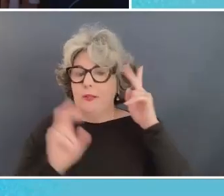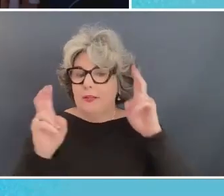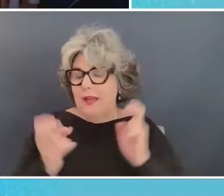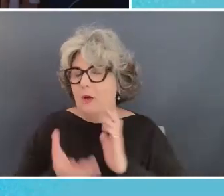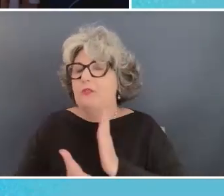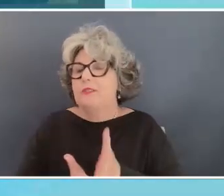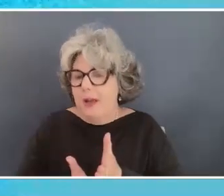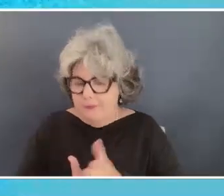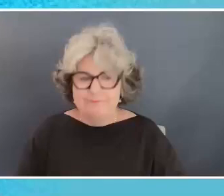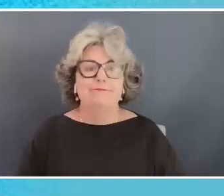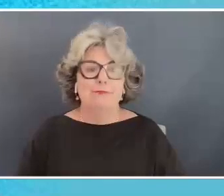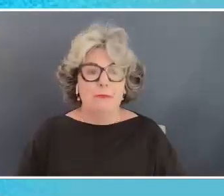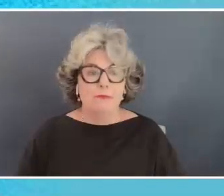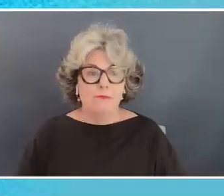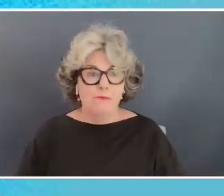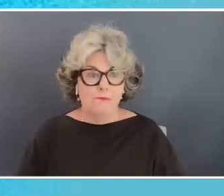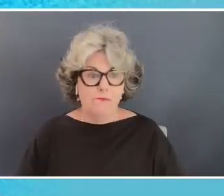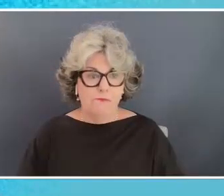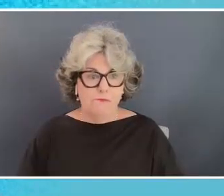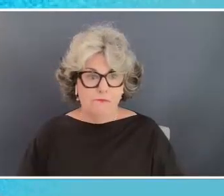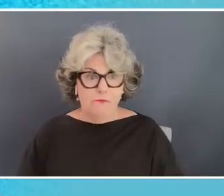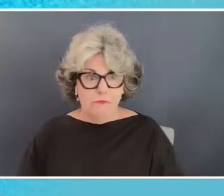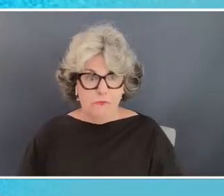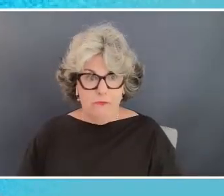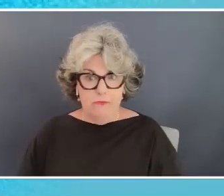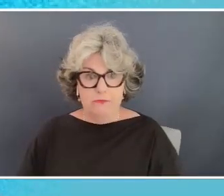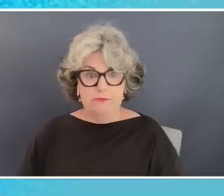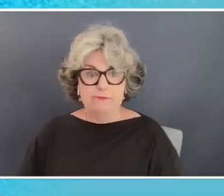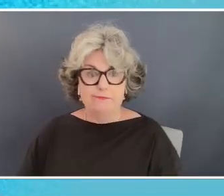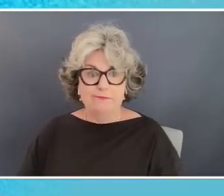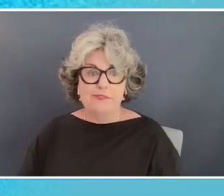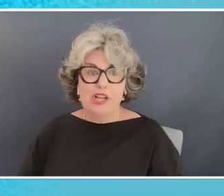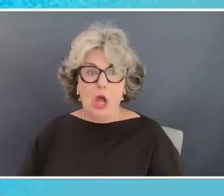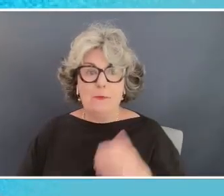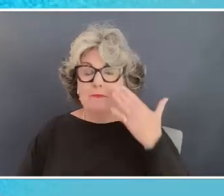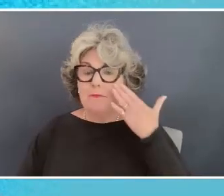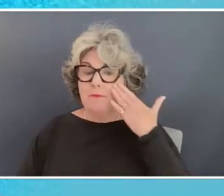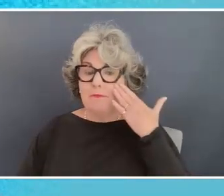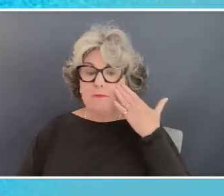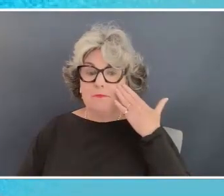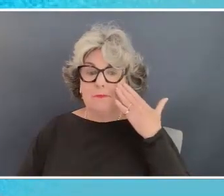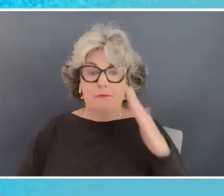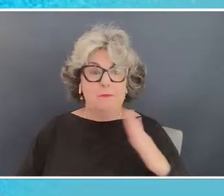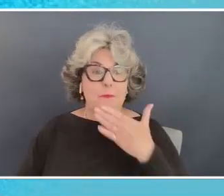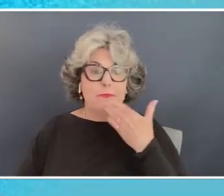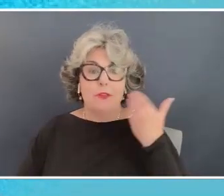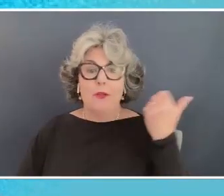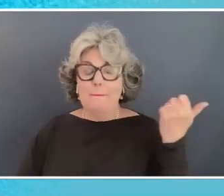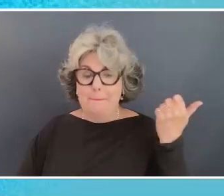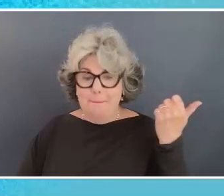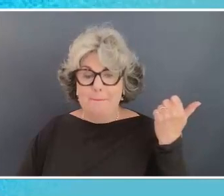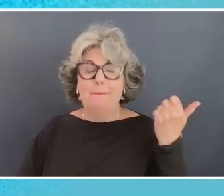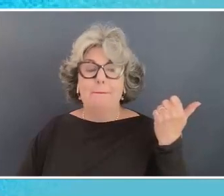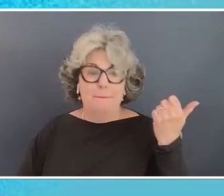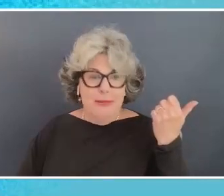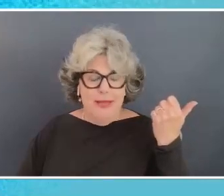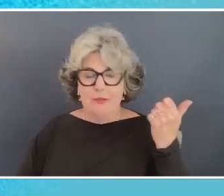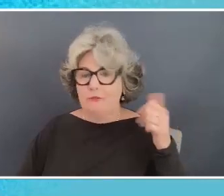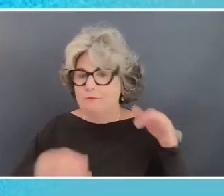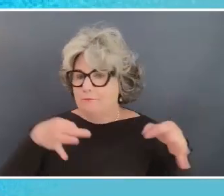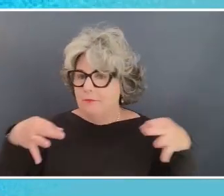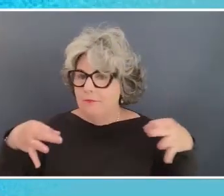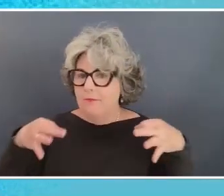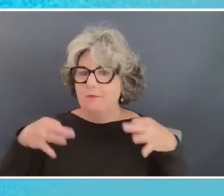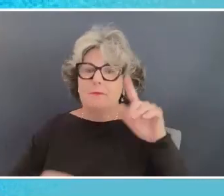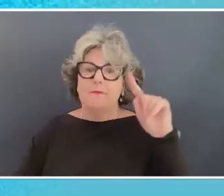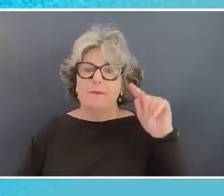stop there i don't know anyone who can better sort of put into context the transnational